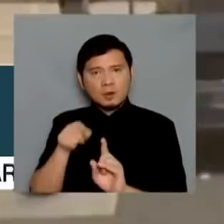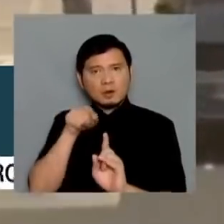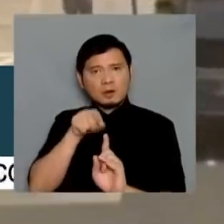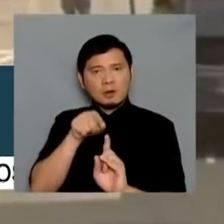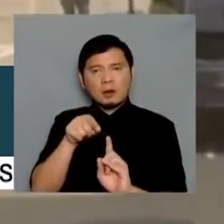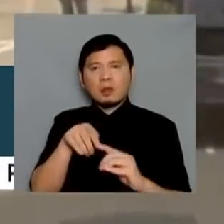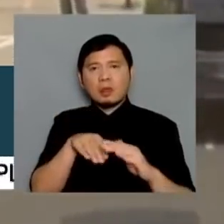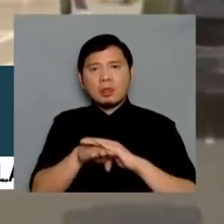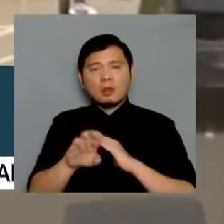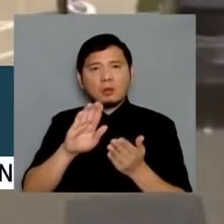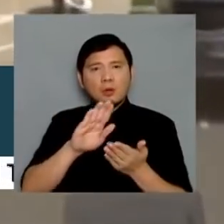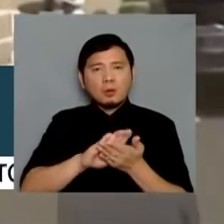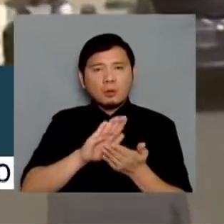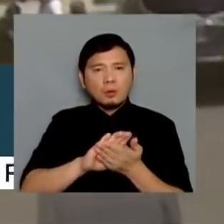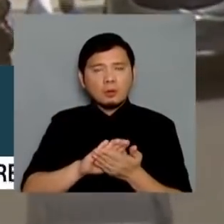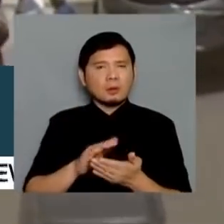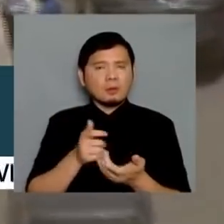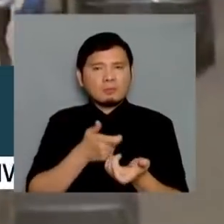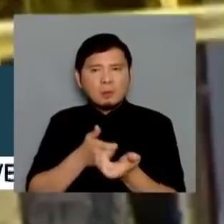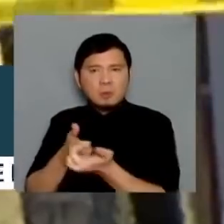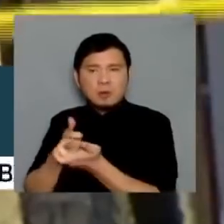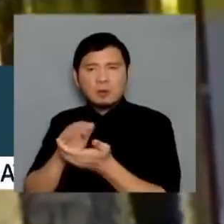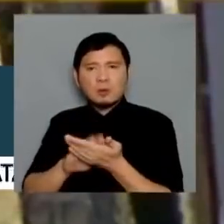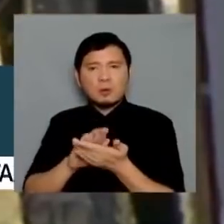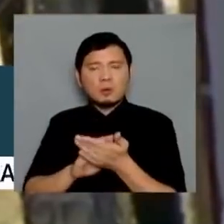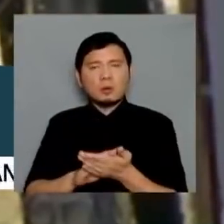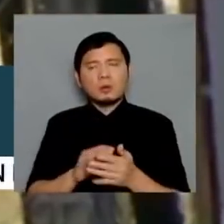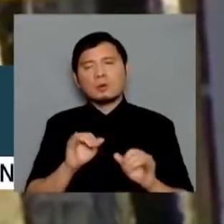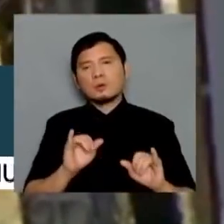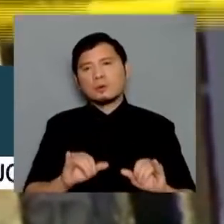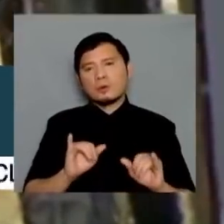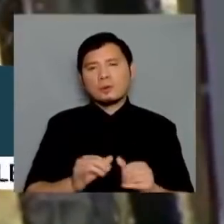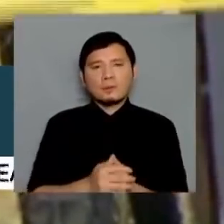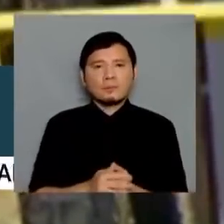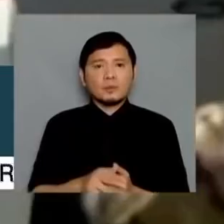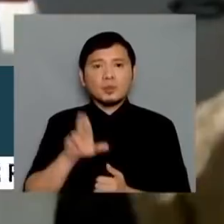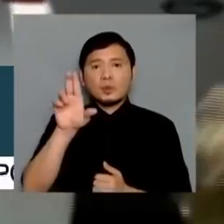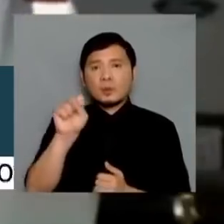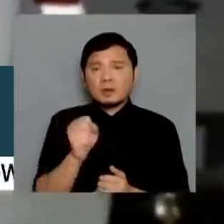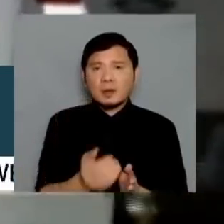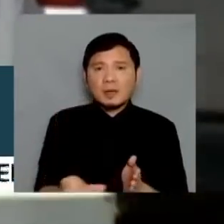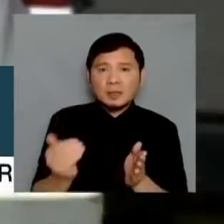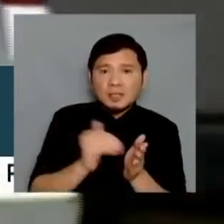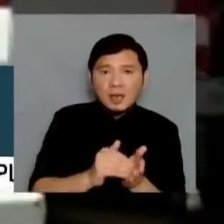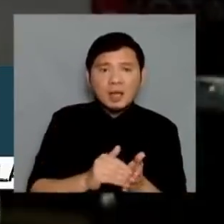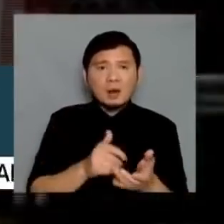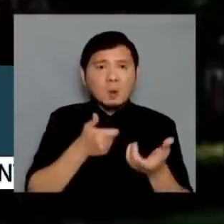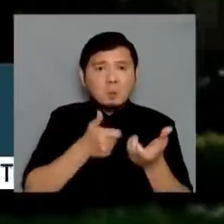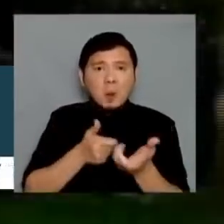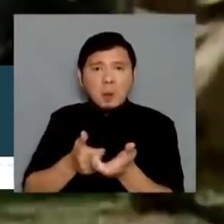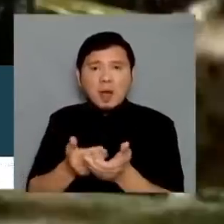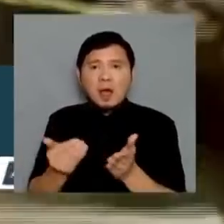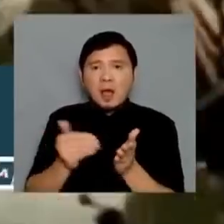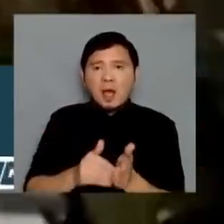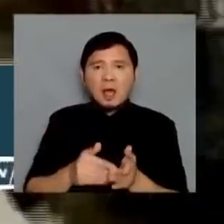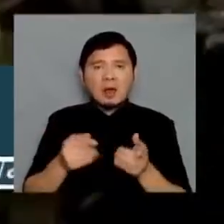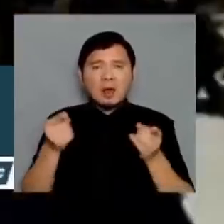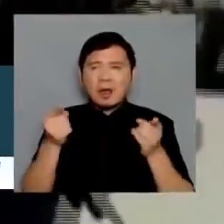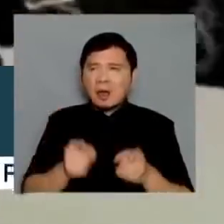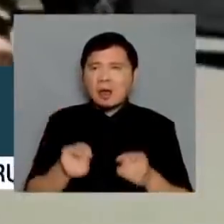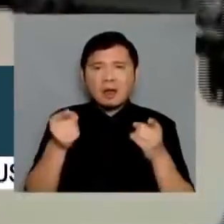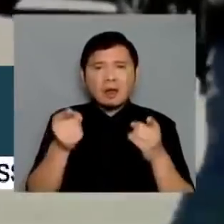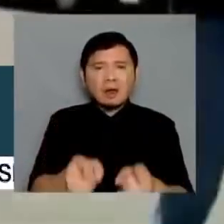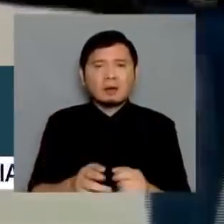grocery store. The U.S. is once again reeling with another unimaginable mass shooting, this time a shooter taking the